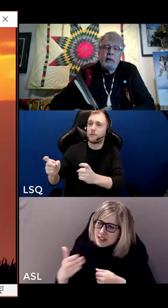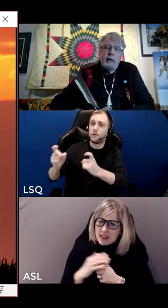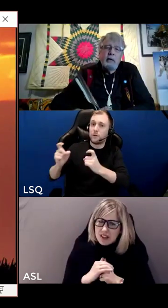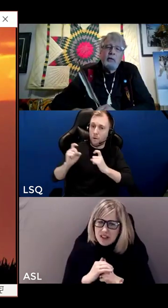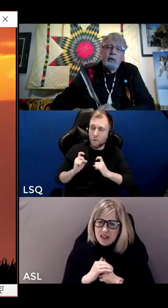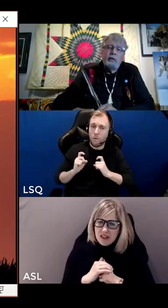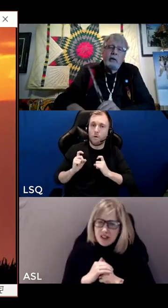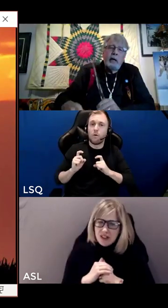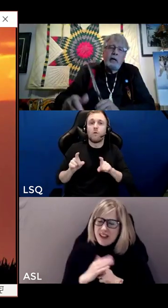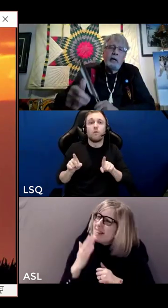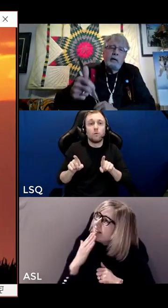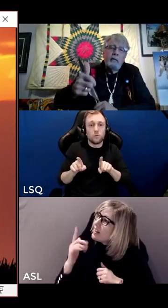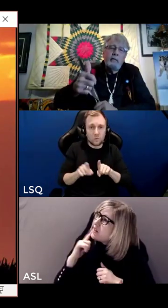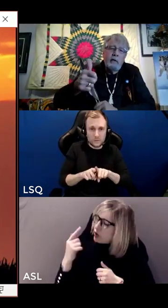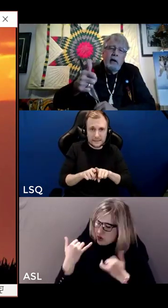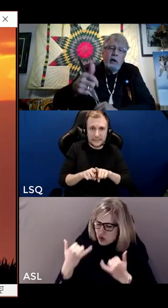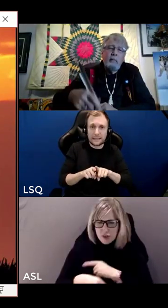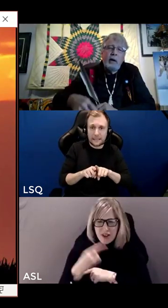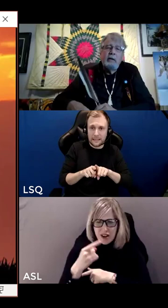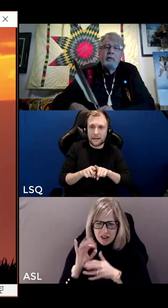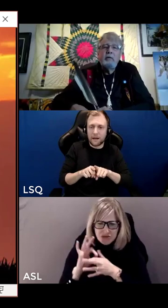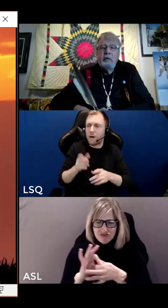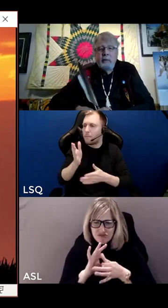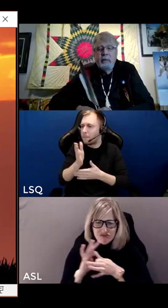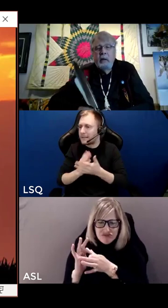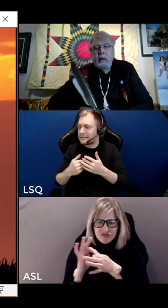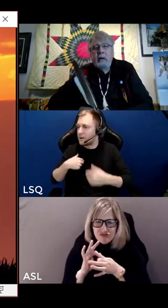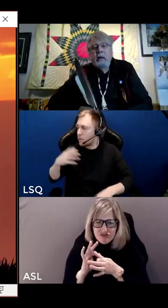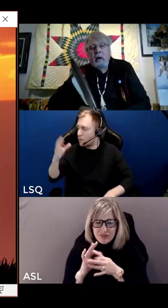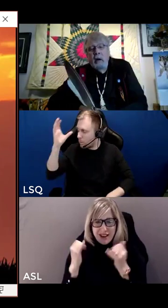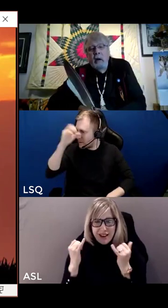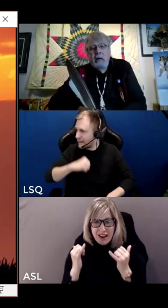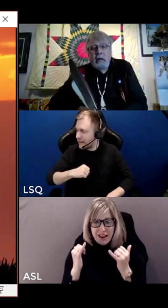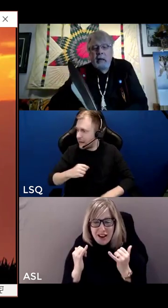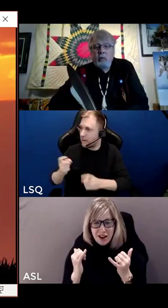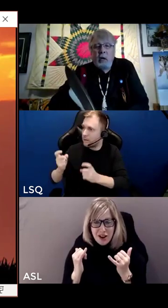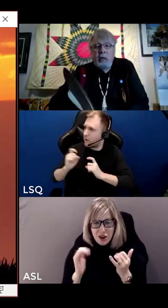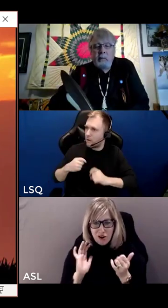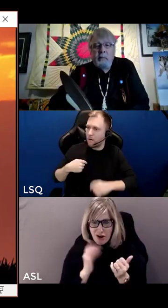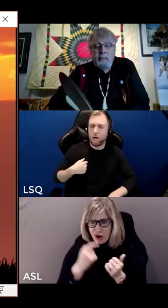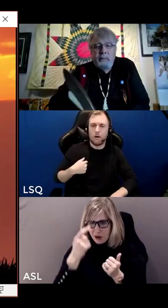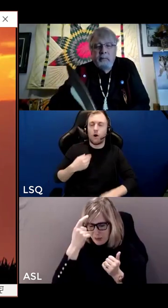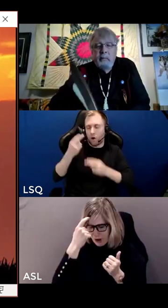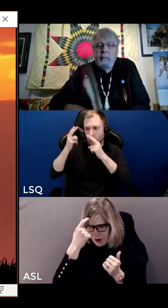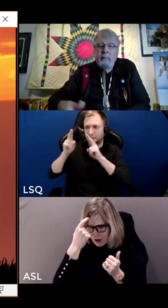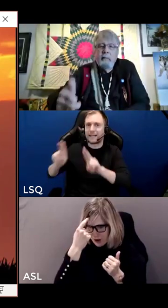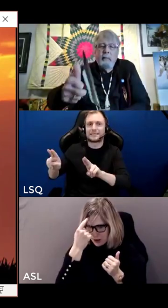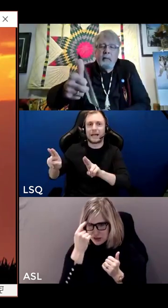thank you for this day now our minds are as one